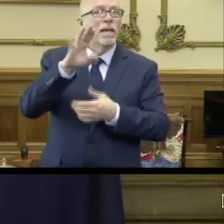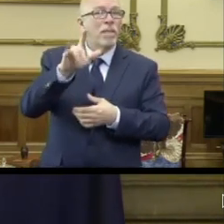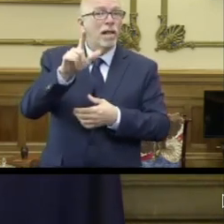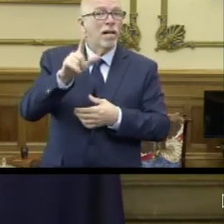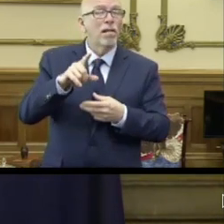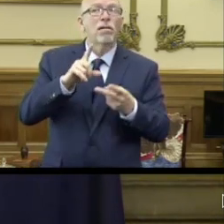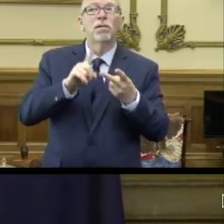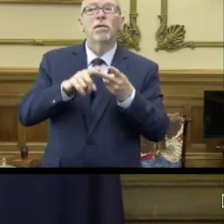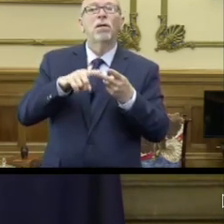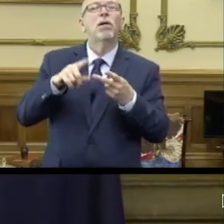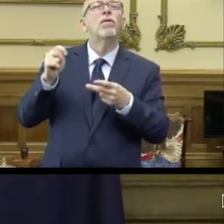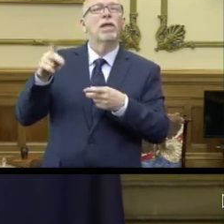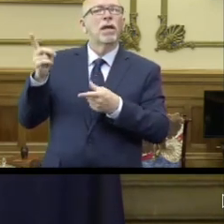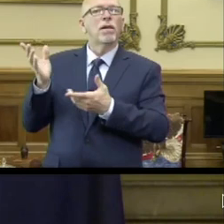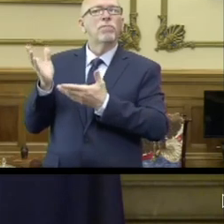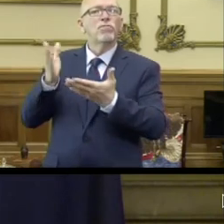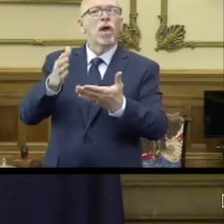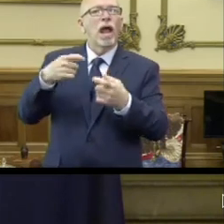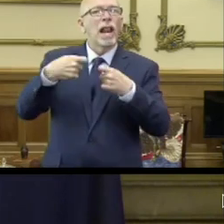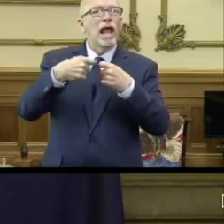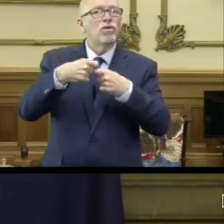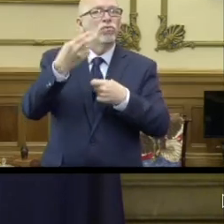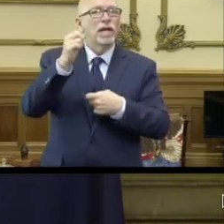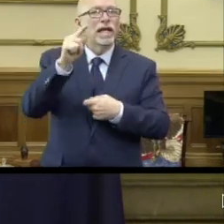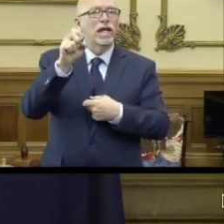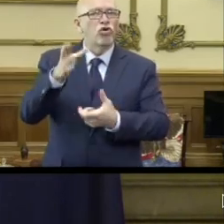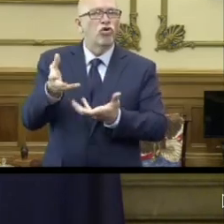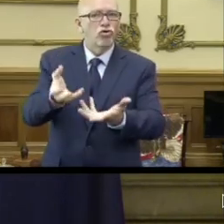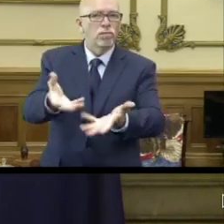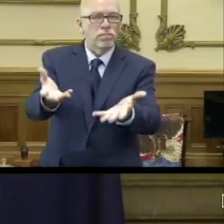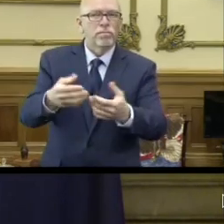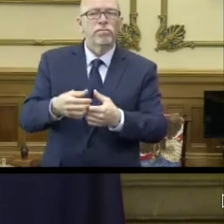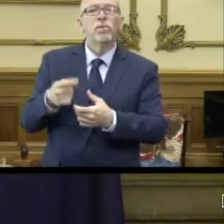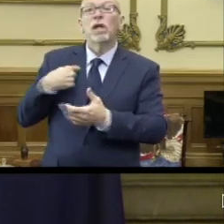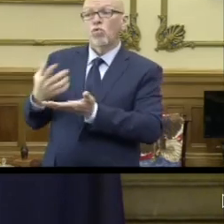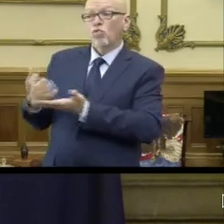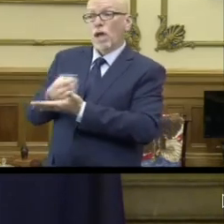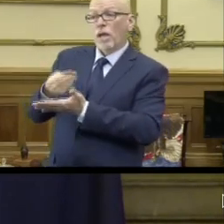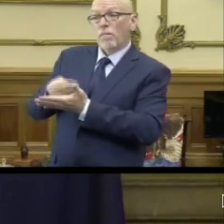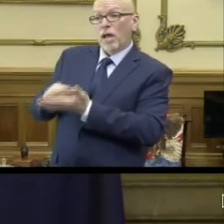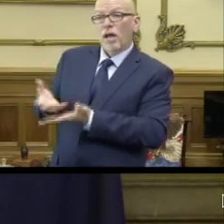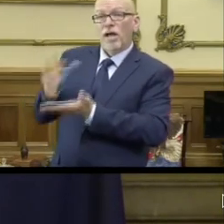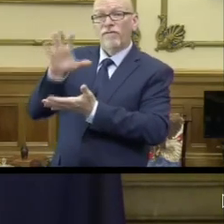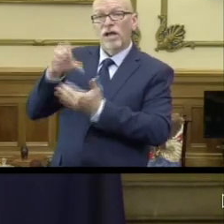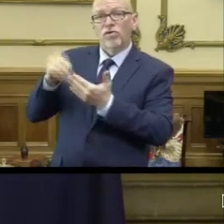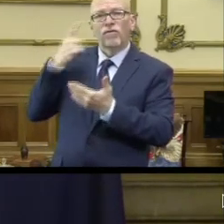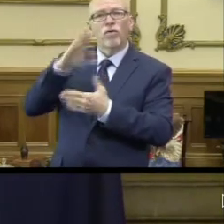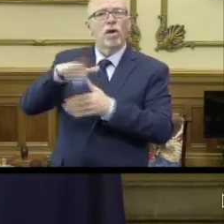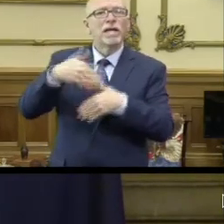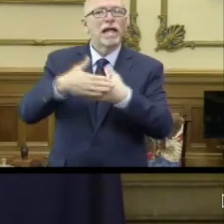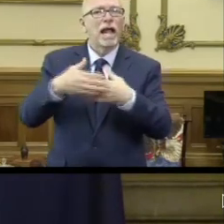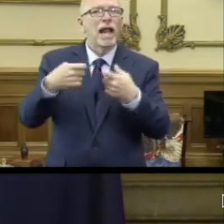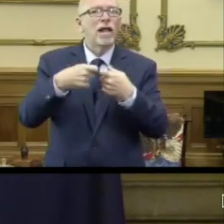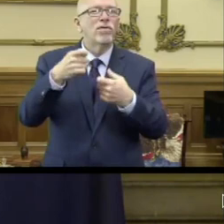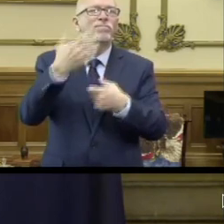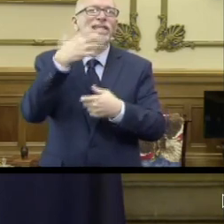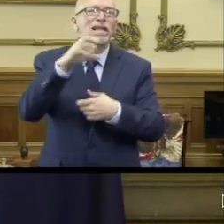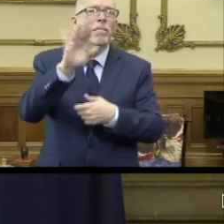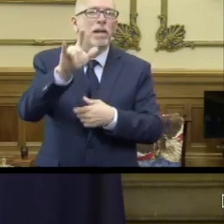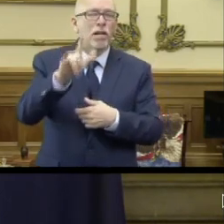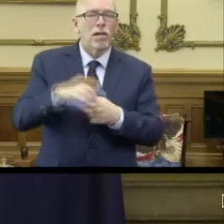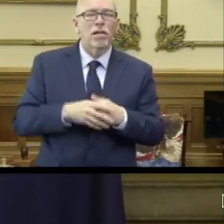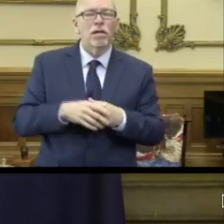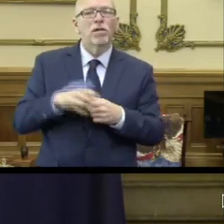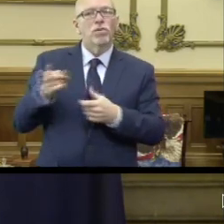She then took the family an electric heater. She then in the community raised $500 to pay that next electric or that heating bill.